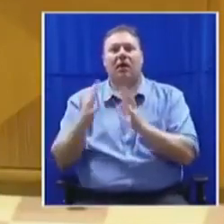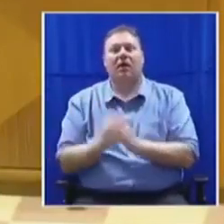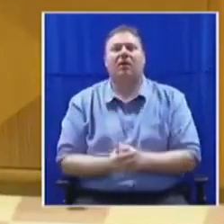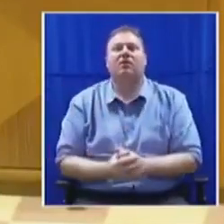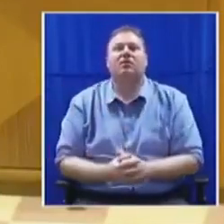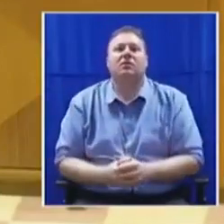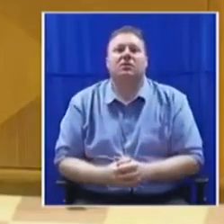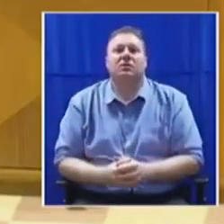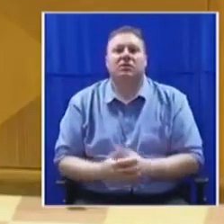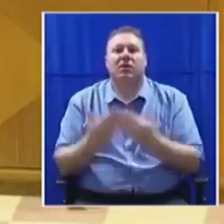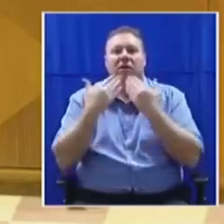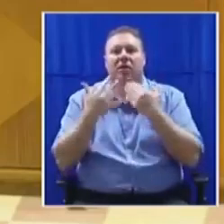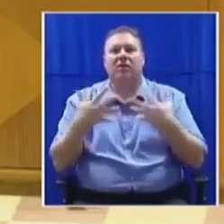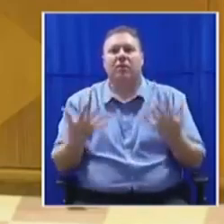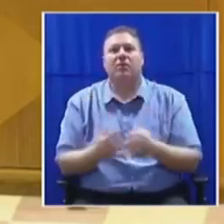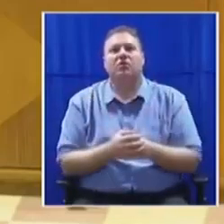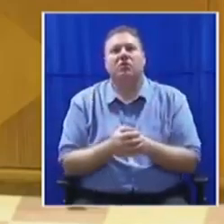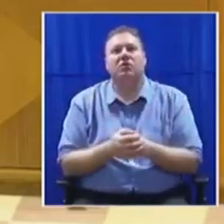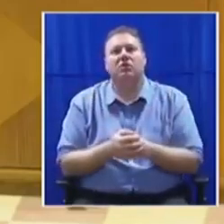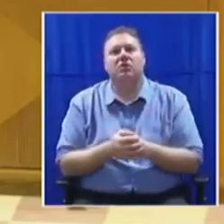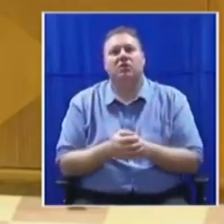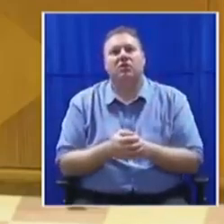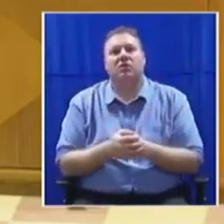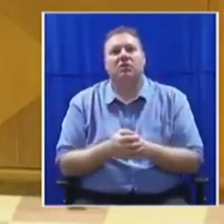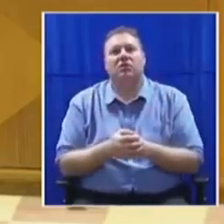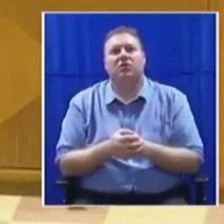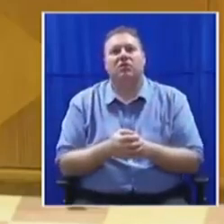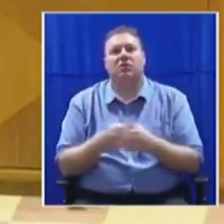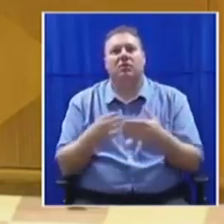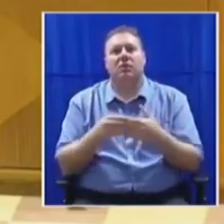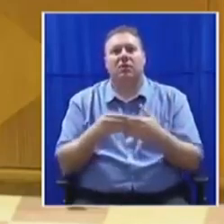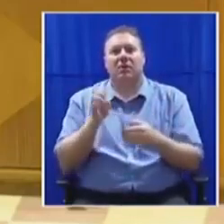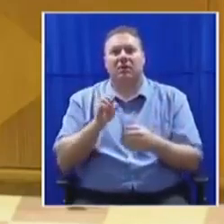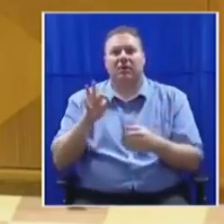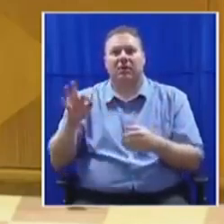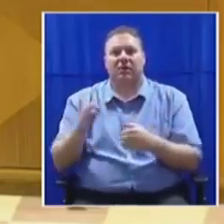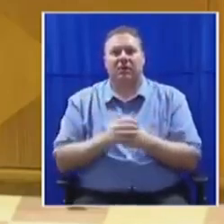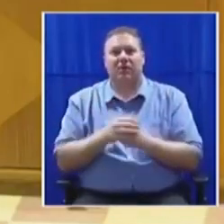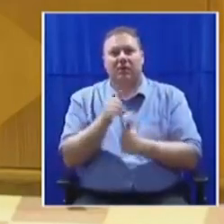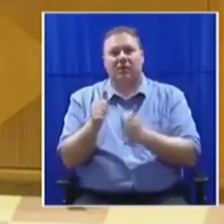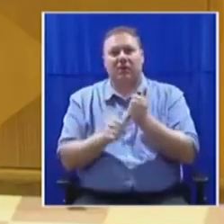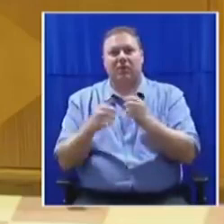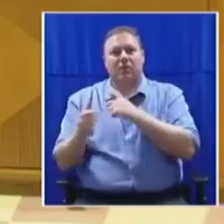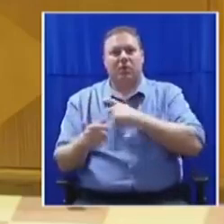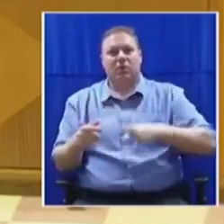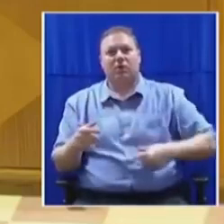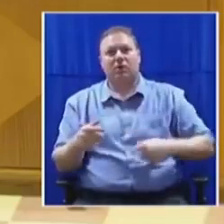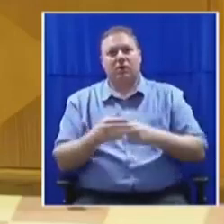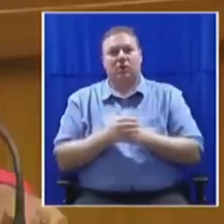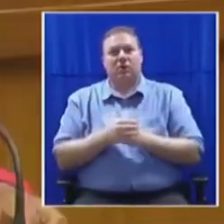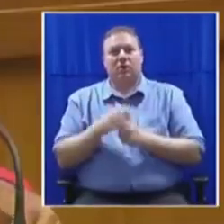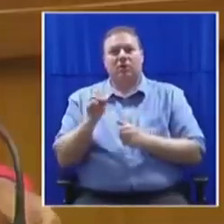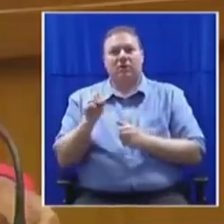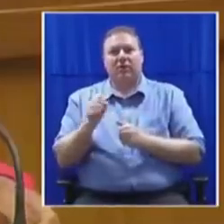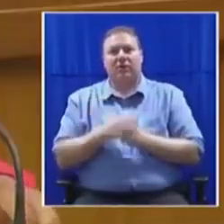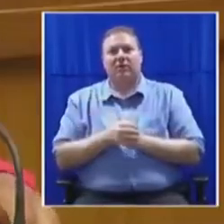Thank you very much. Members of the EFF, led by our Deputy President Florent Schwambo, Secretary General